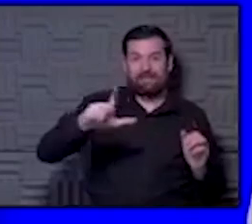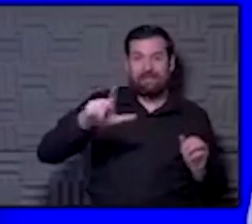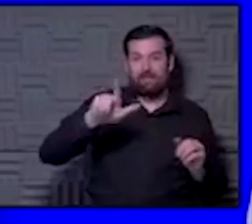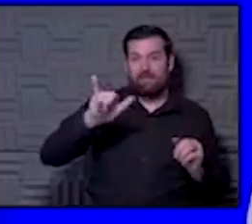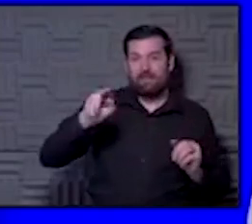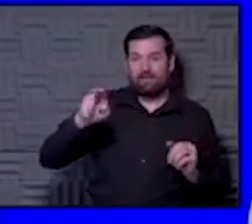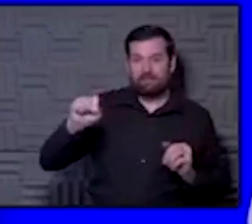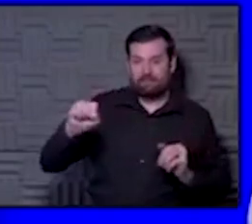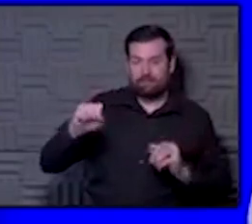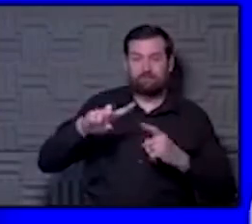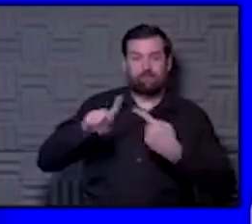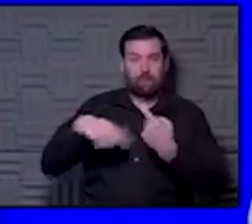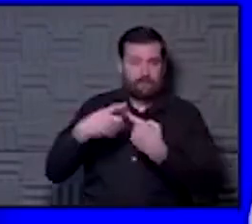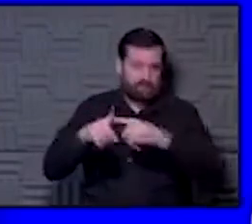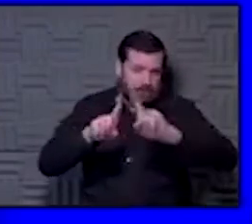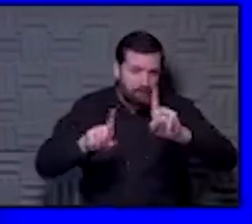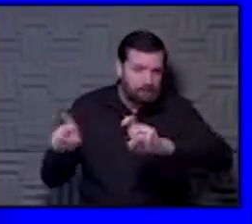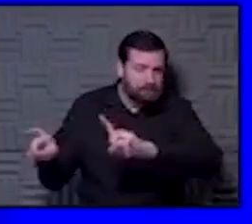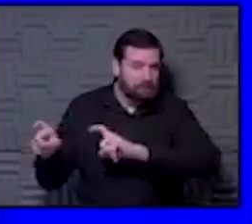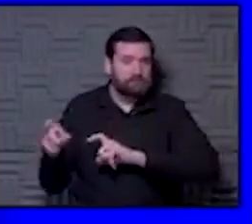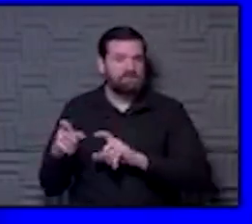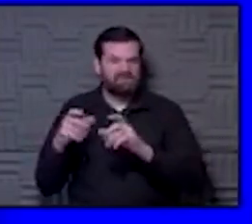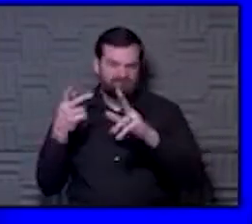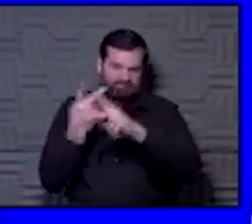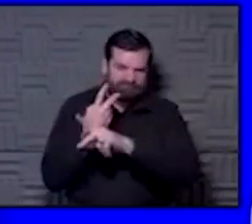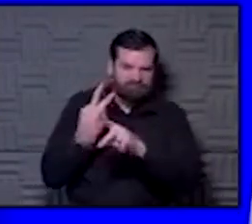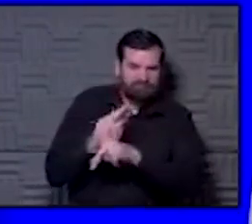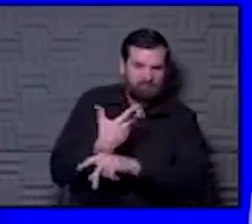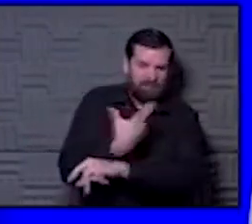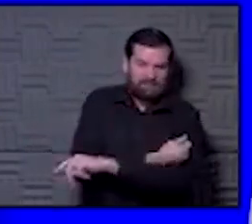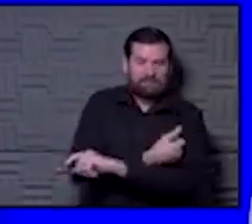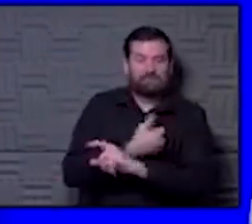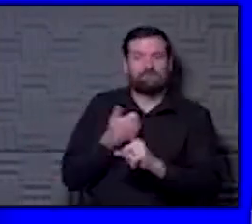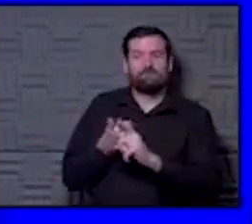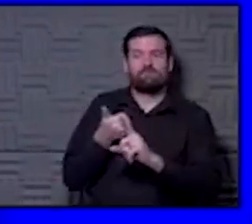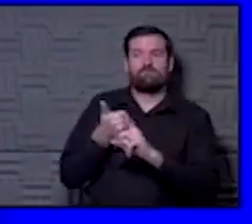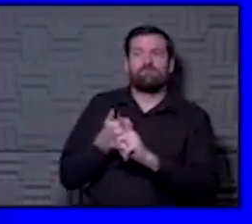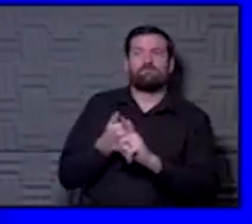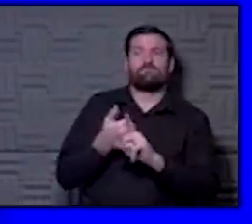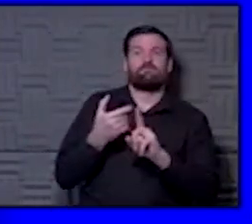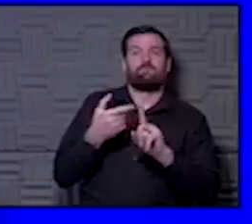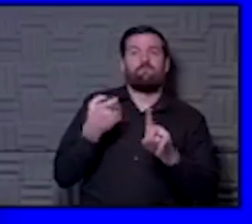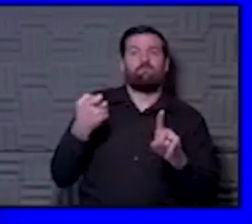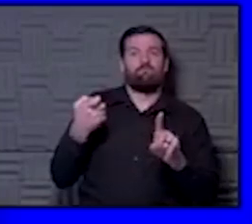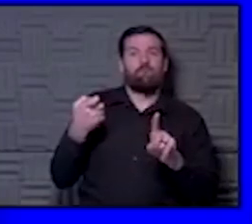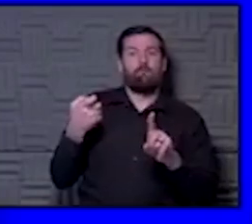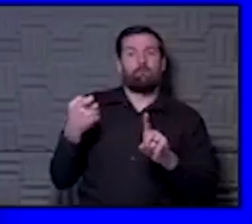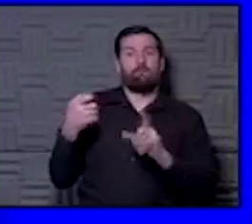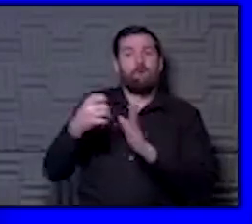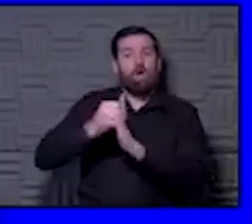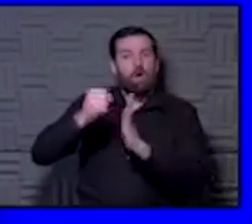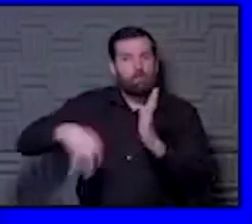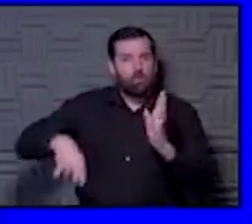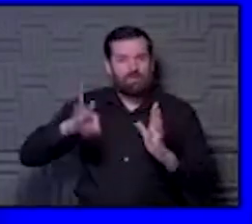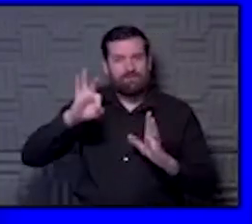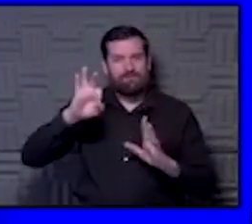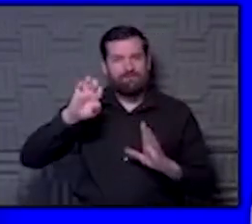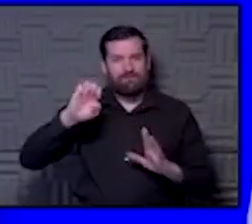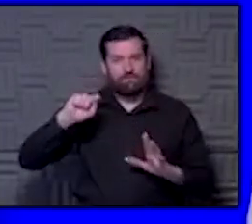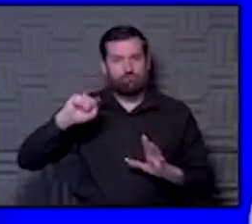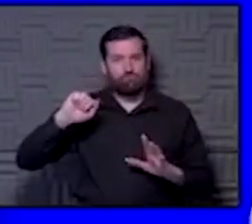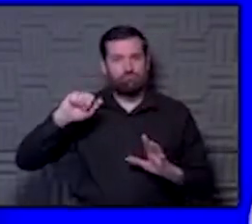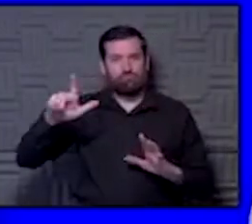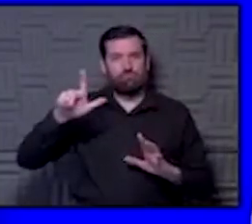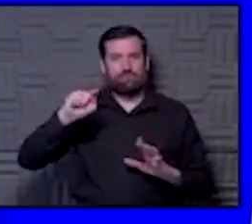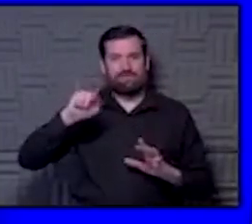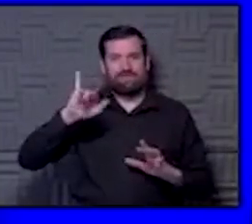doing the experiments and working on these vaccines, vaccines were from some aborted fetal tissue. But we